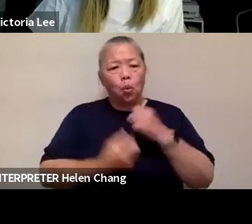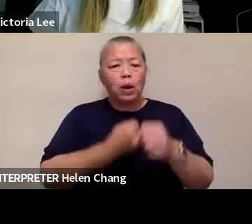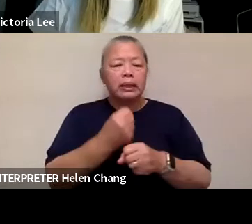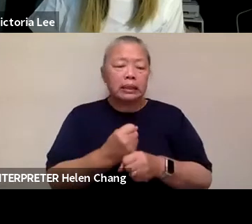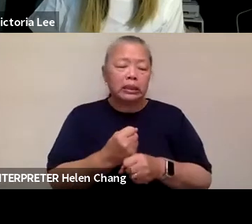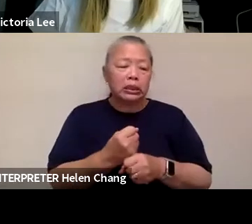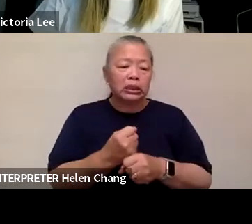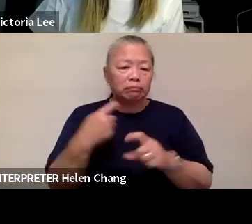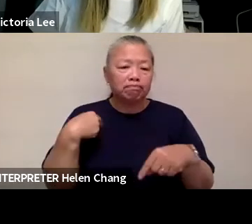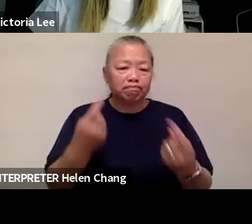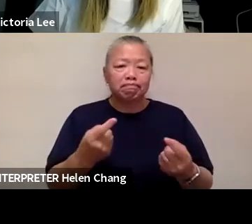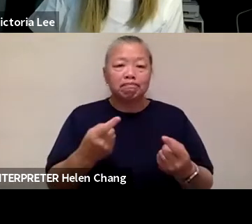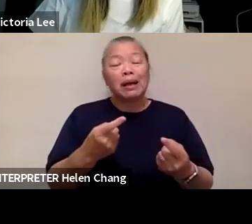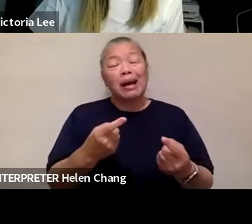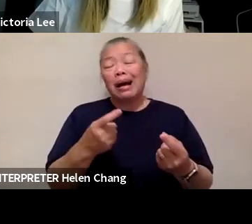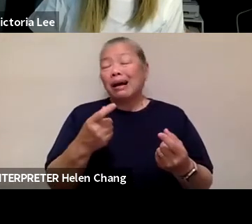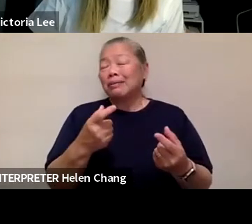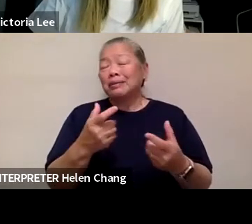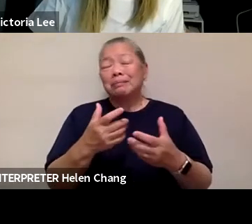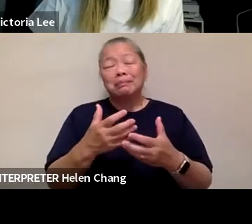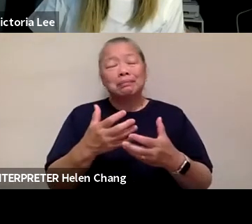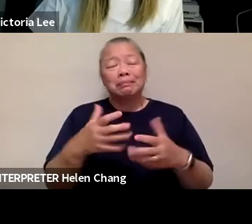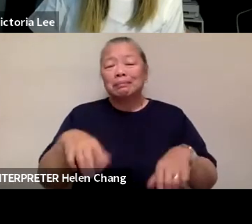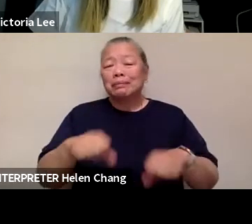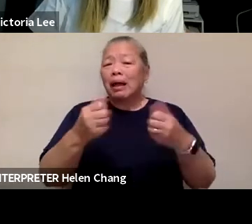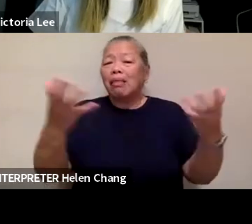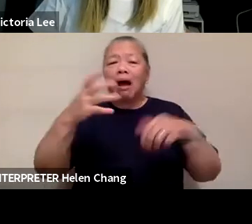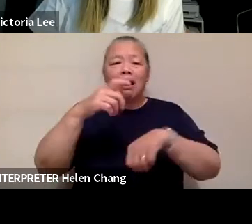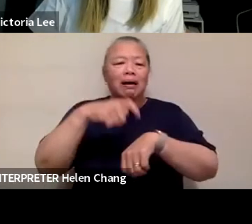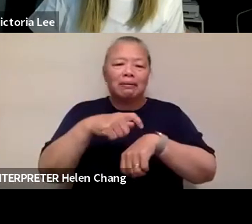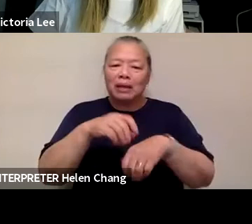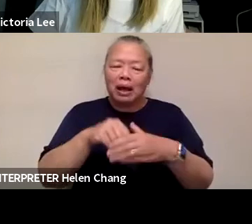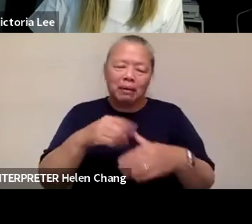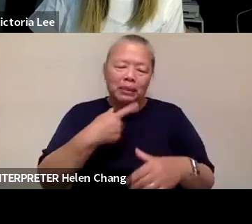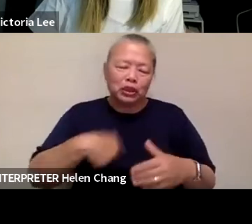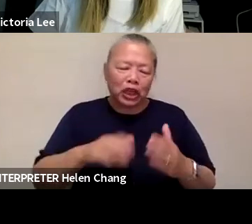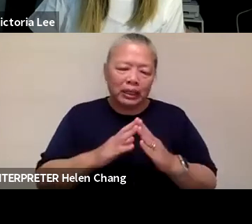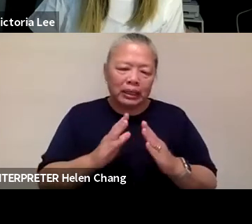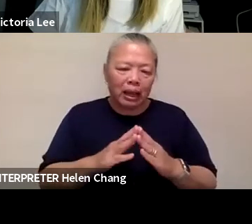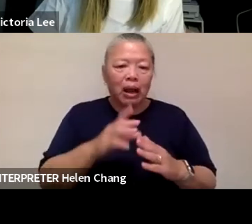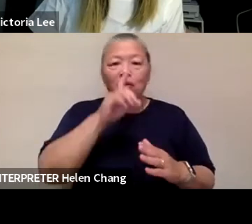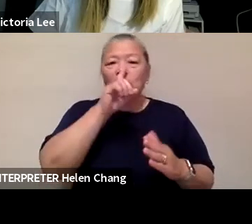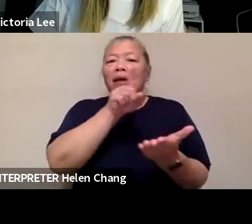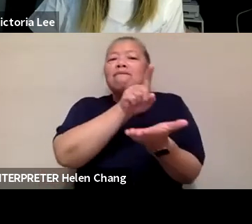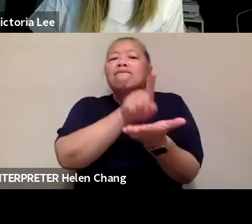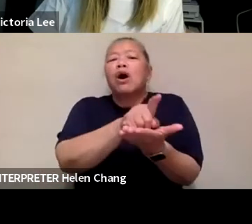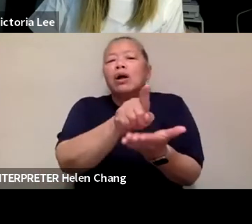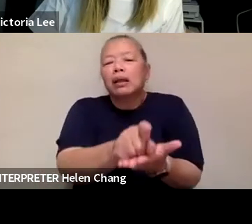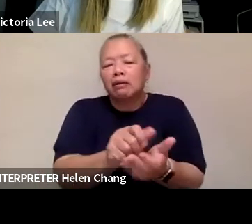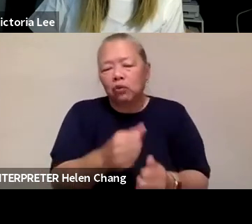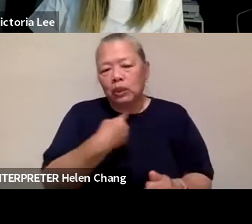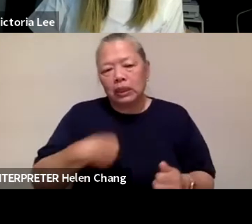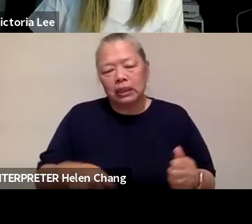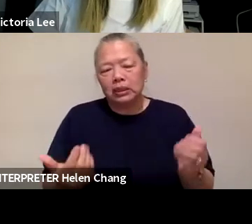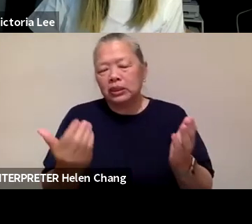And I have really fallen in love with it more than ever. And I've discovered things that I never knew